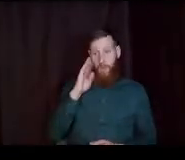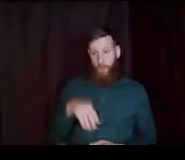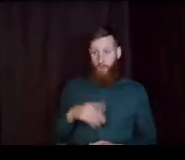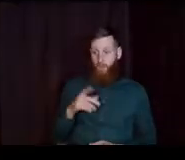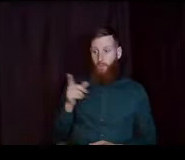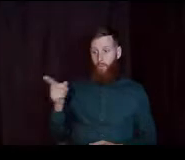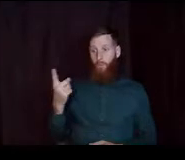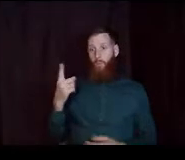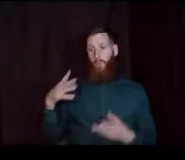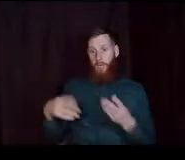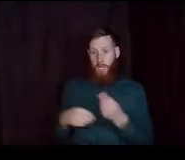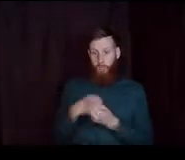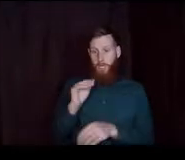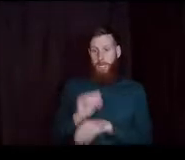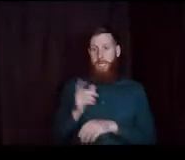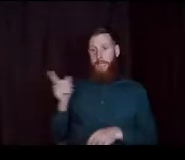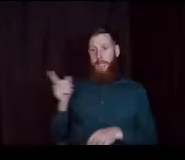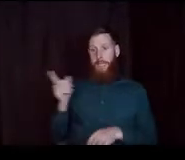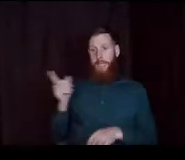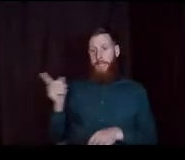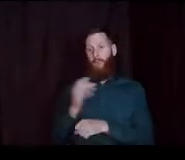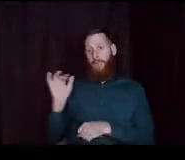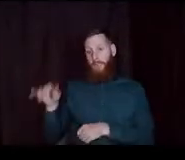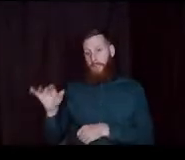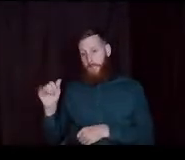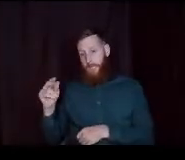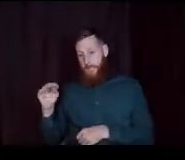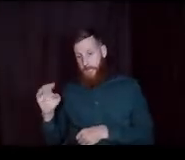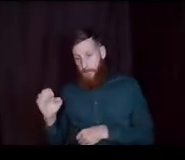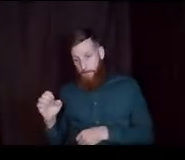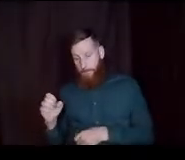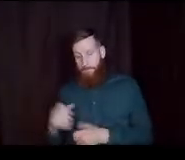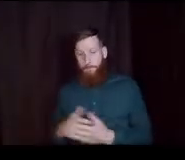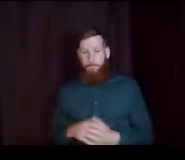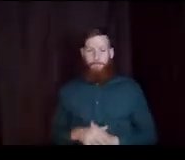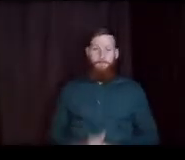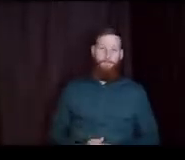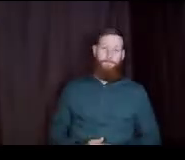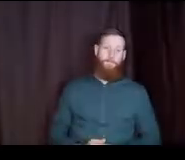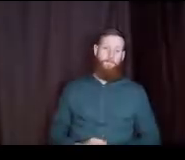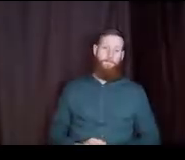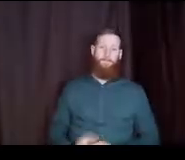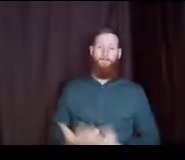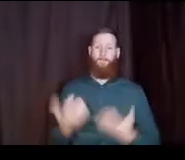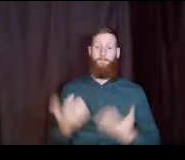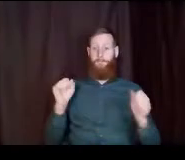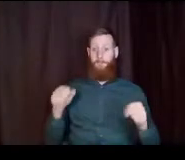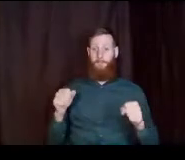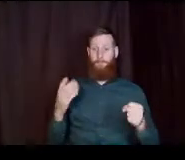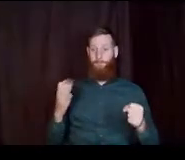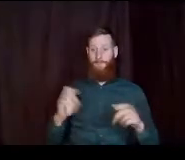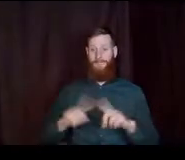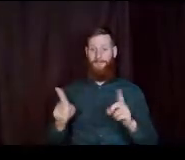night here. so we're going to use this income. And it just happened. it can be. You know different between the two households.